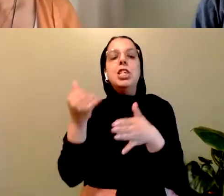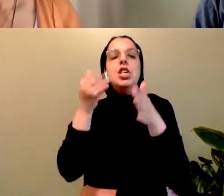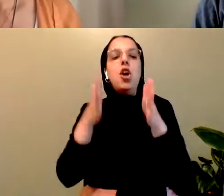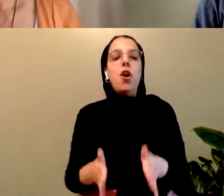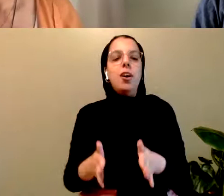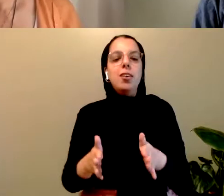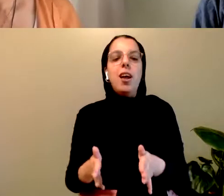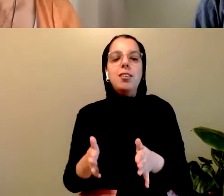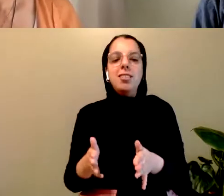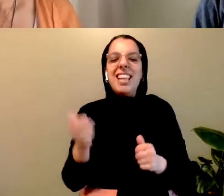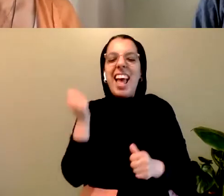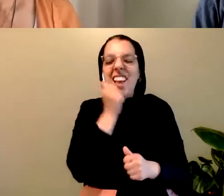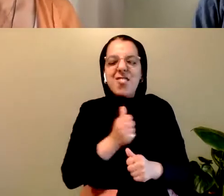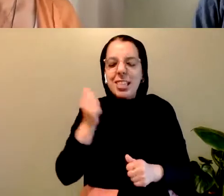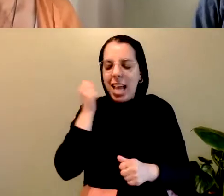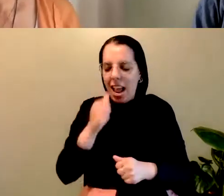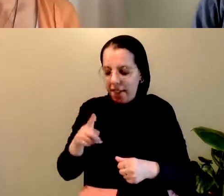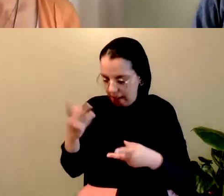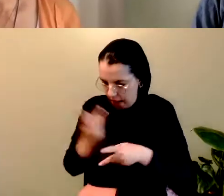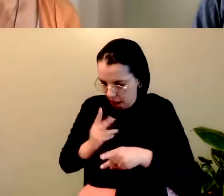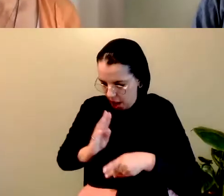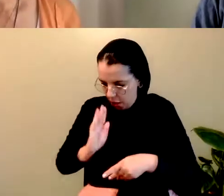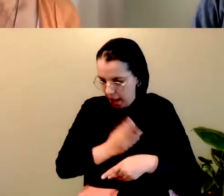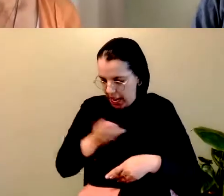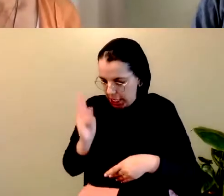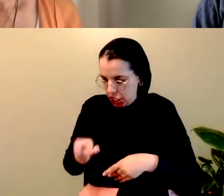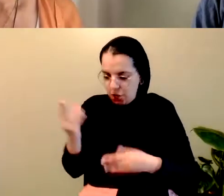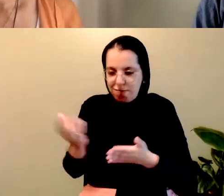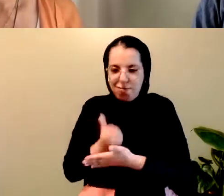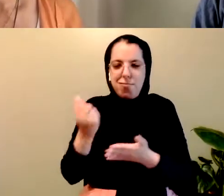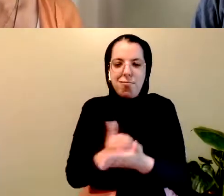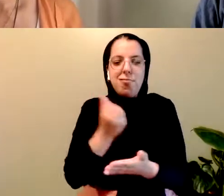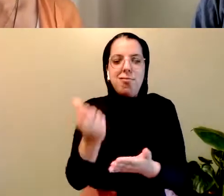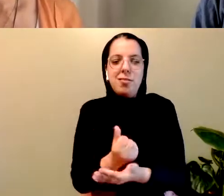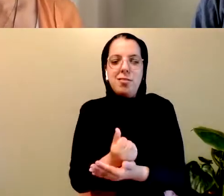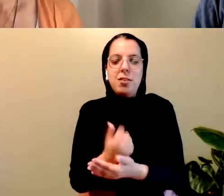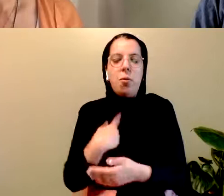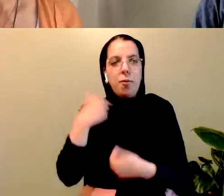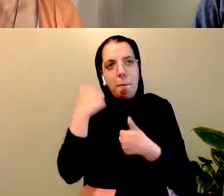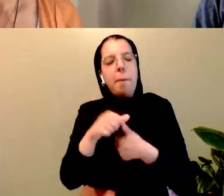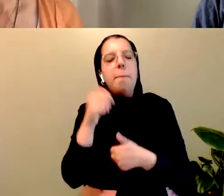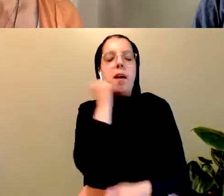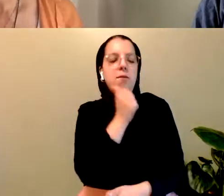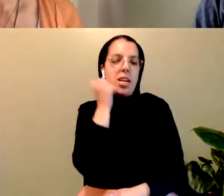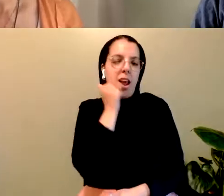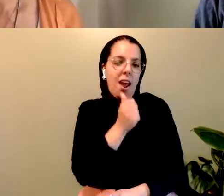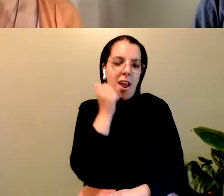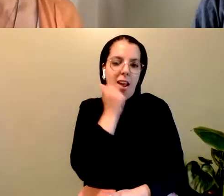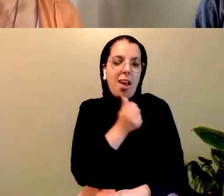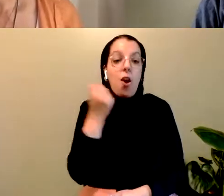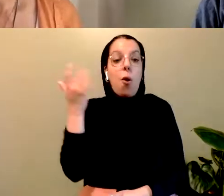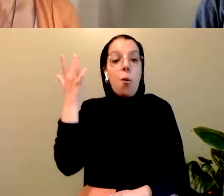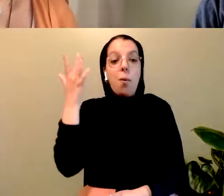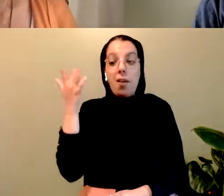crossing that bridge. We are constantly reminded of it. We use it in our work because it needs to be wrestled